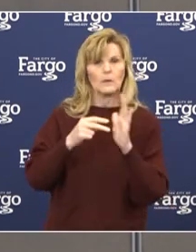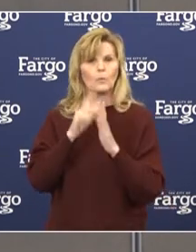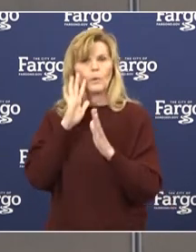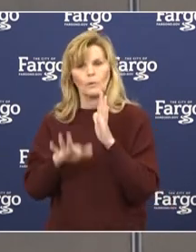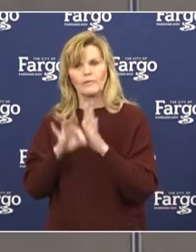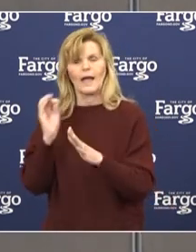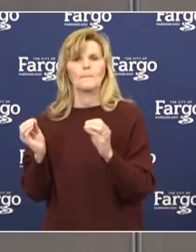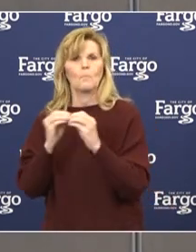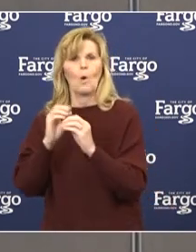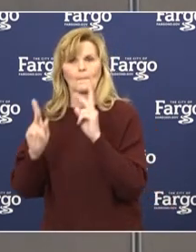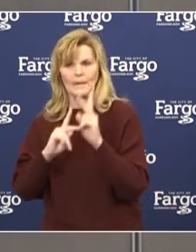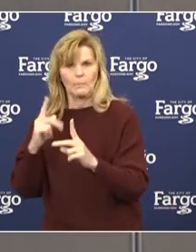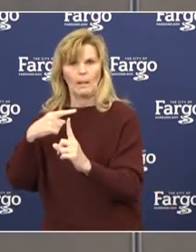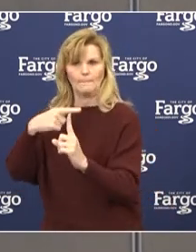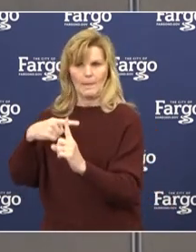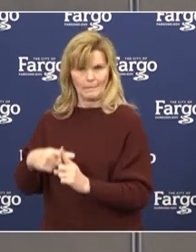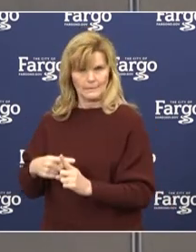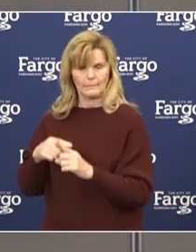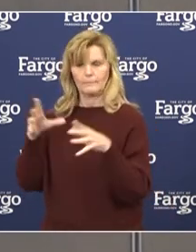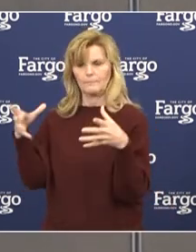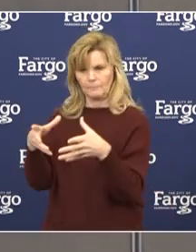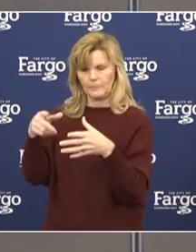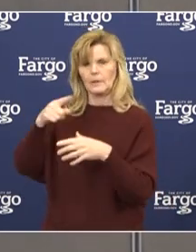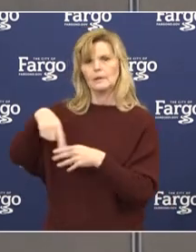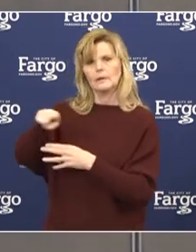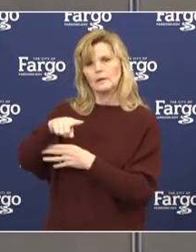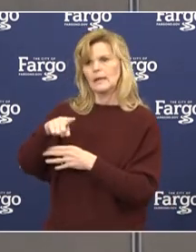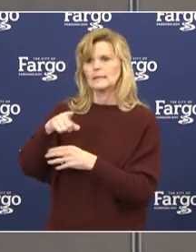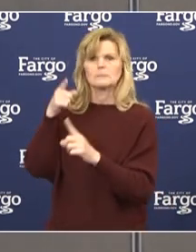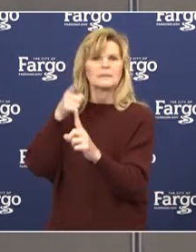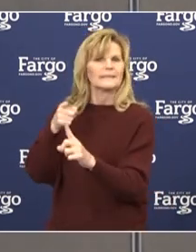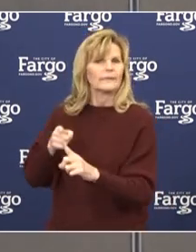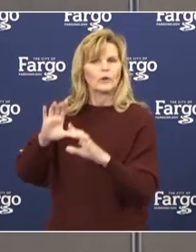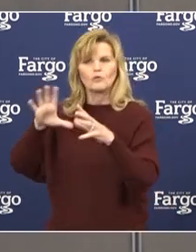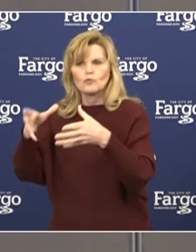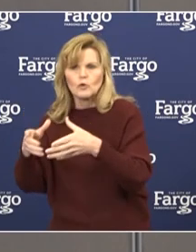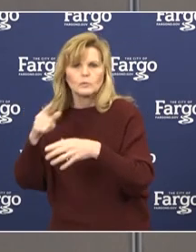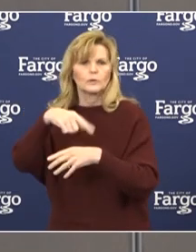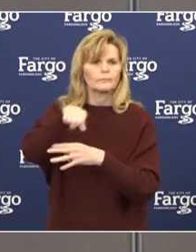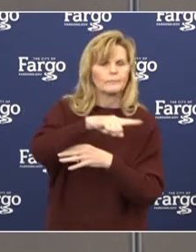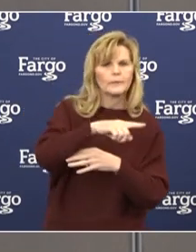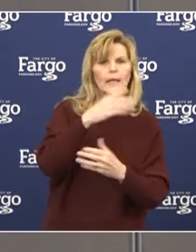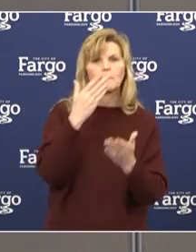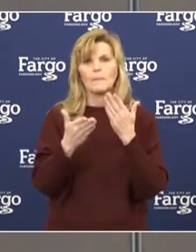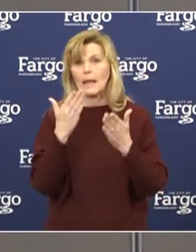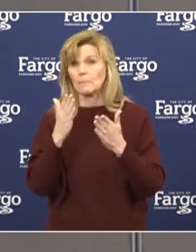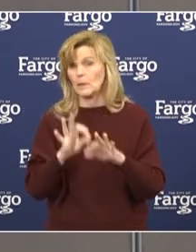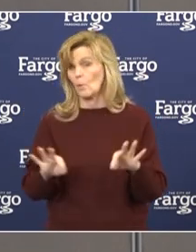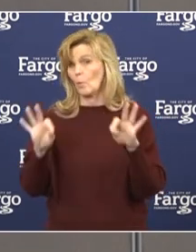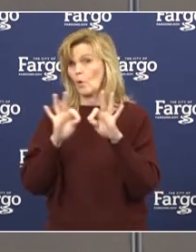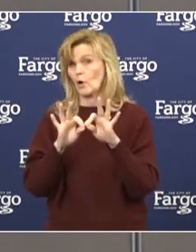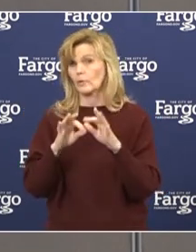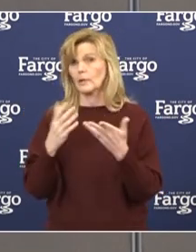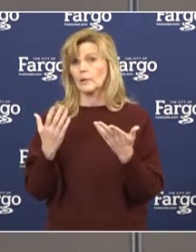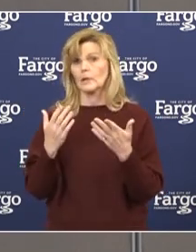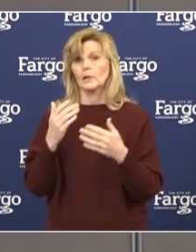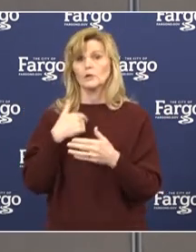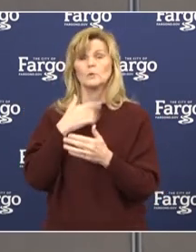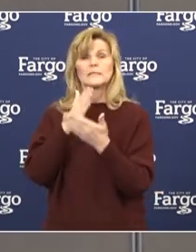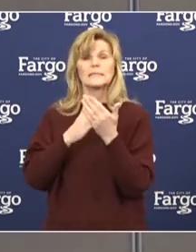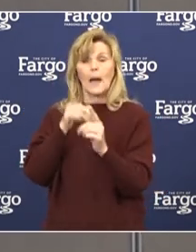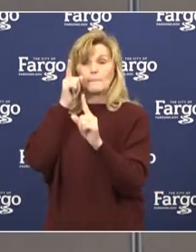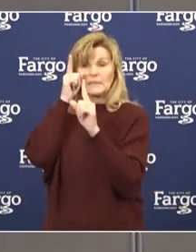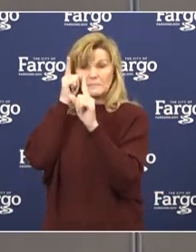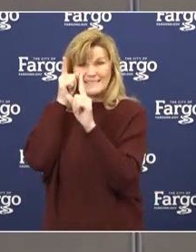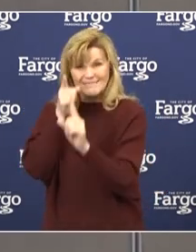of positives in particular groups or settings where it might be beneficial to do some focused or targeted testing